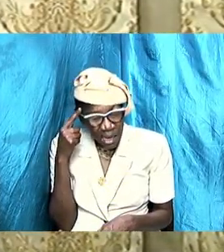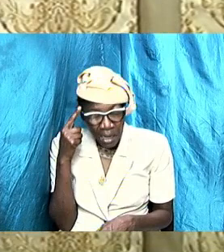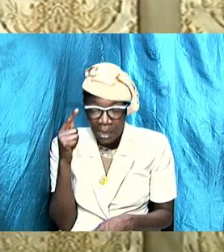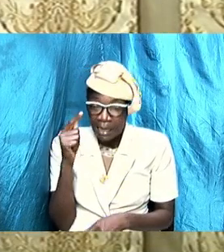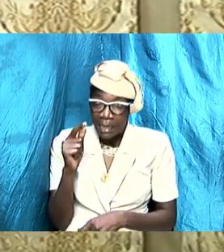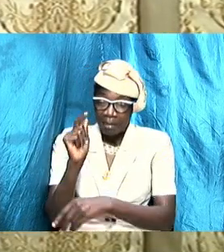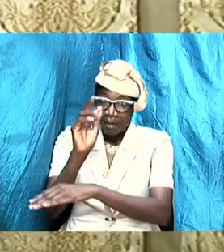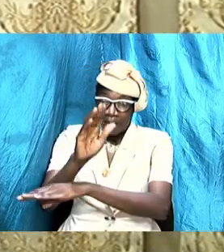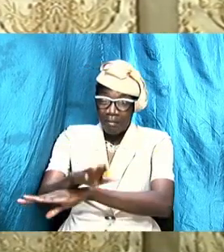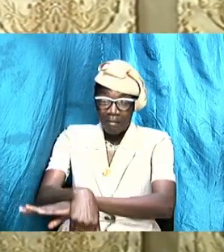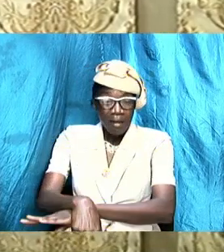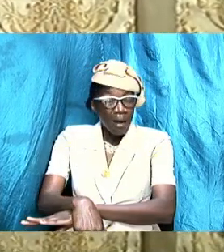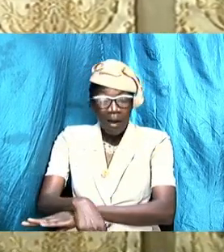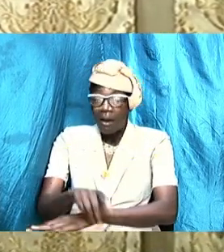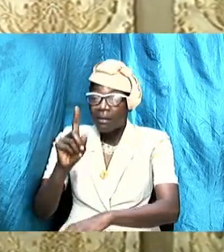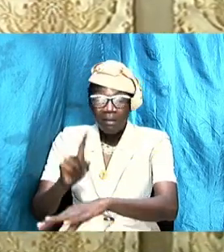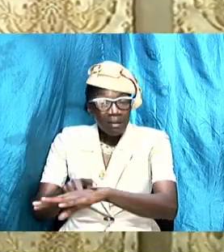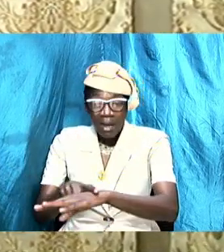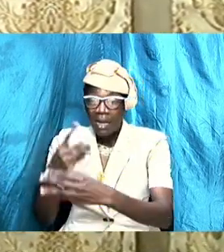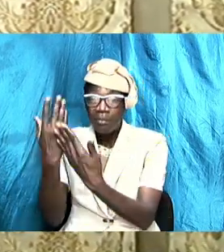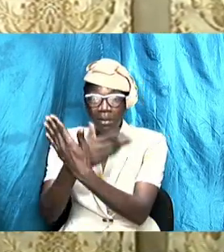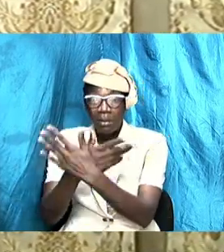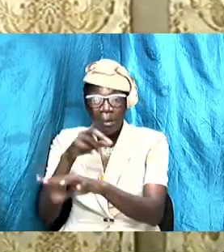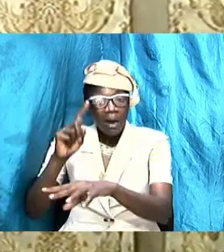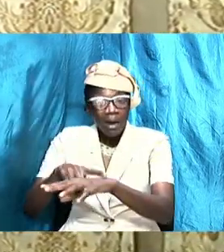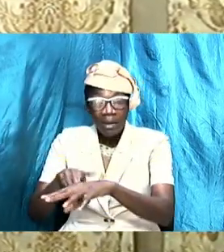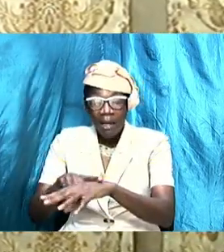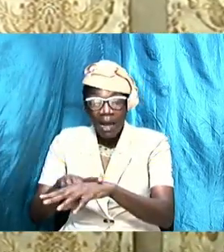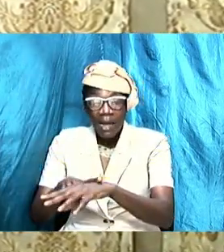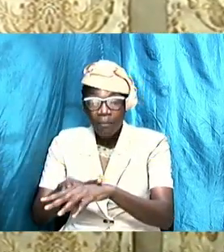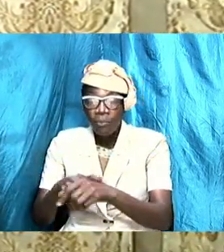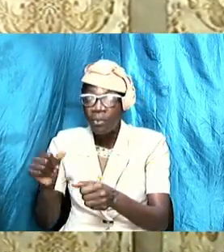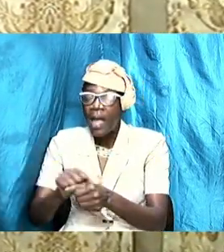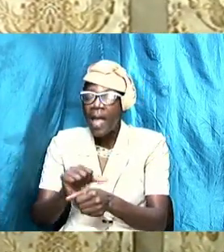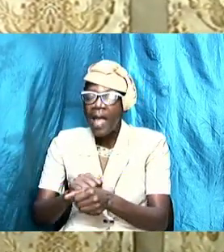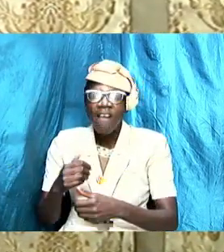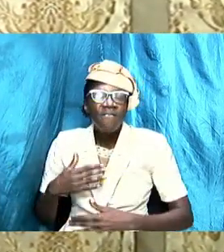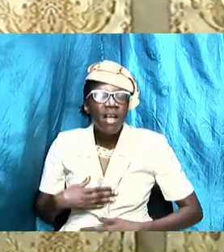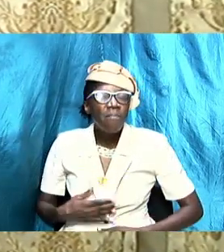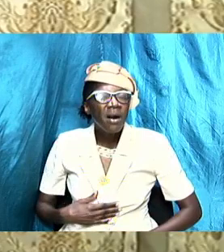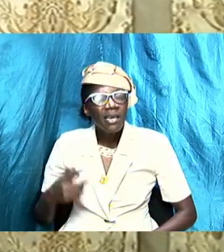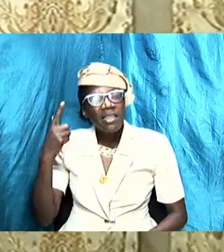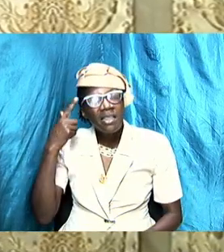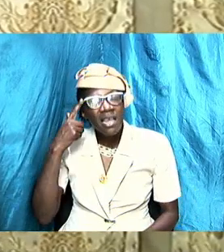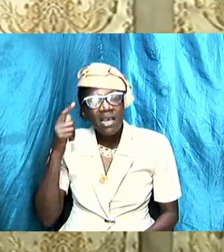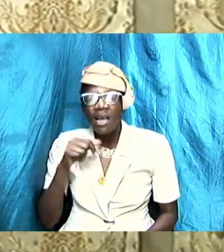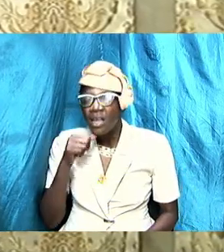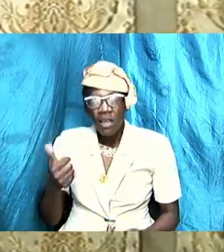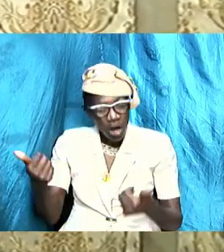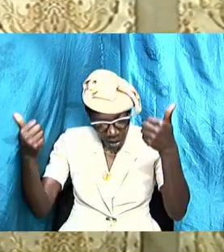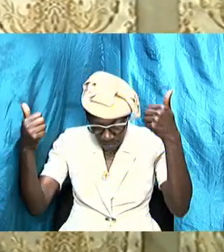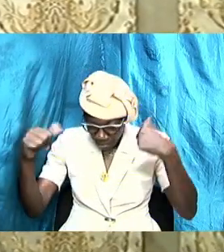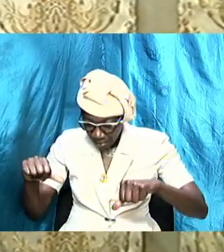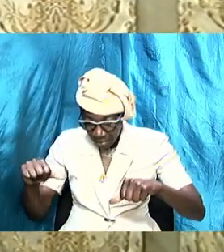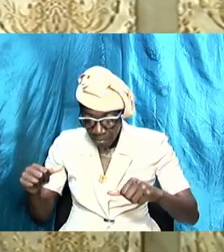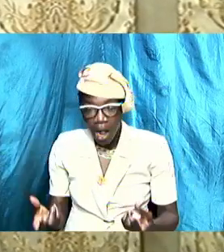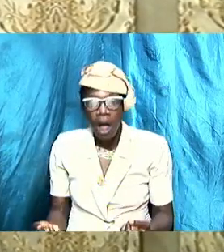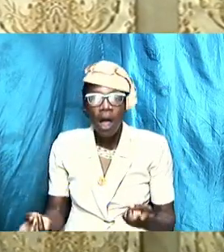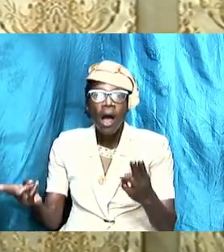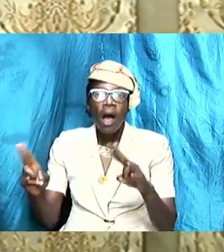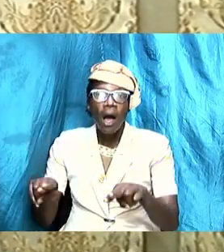existence, what everybody thought was impossible happened.